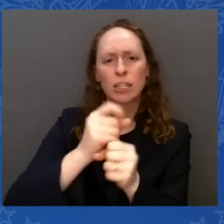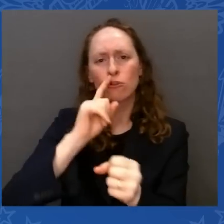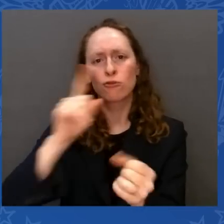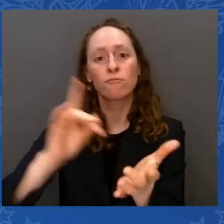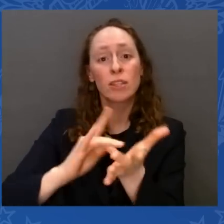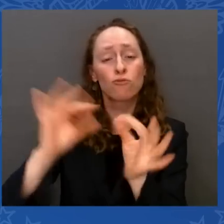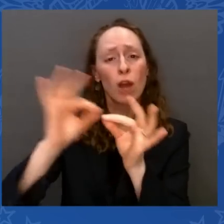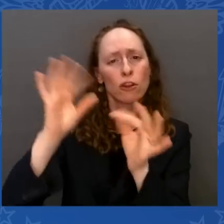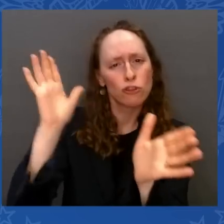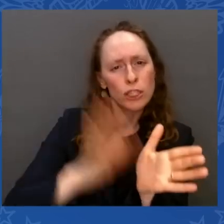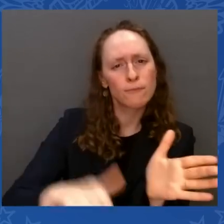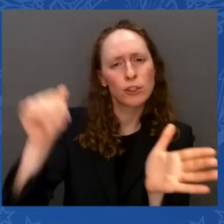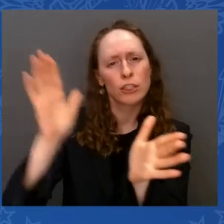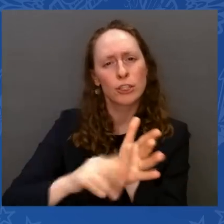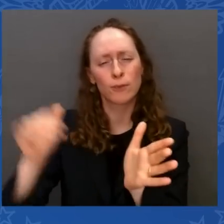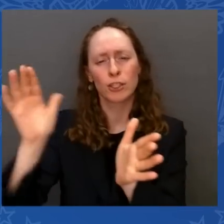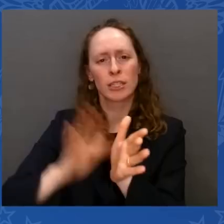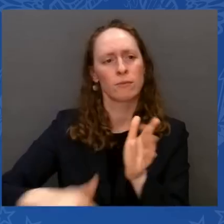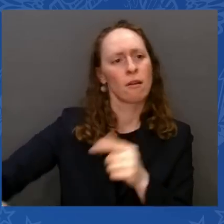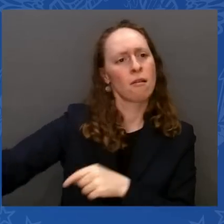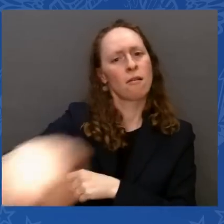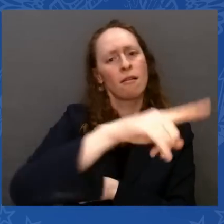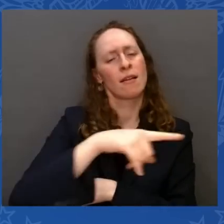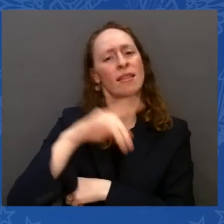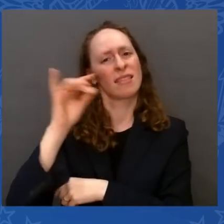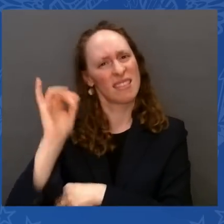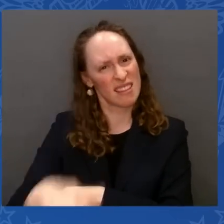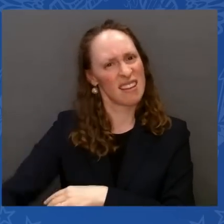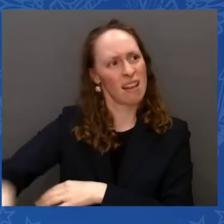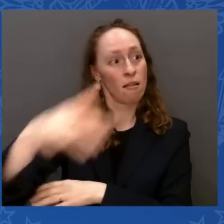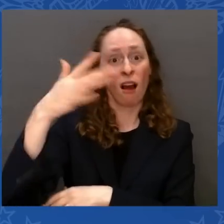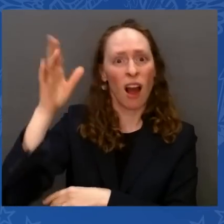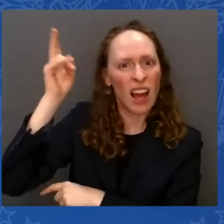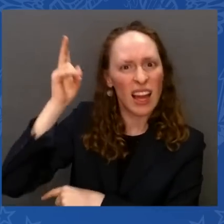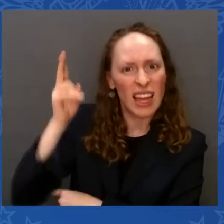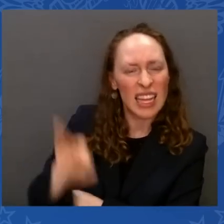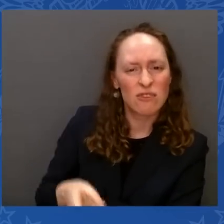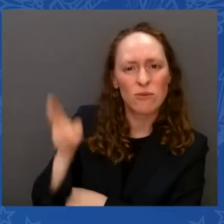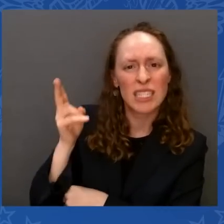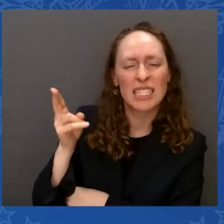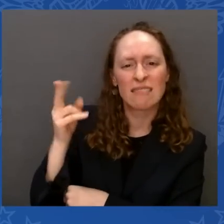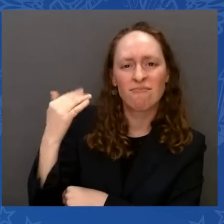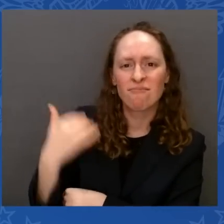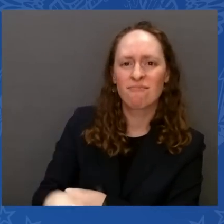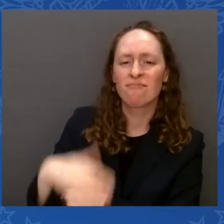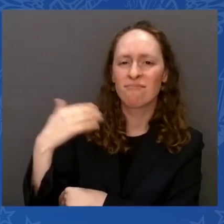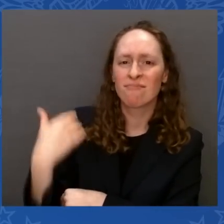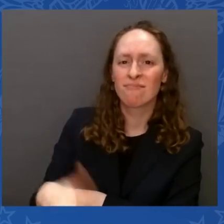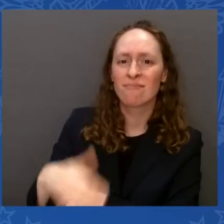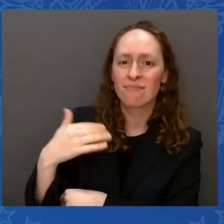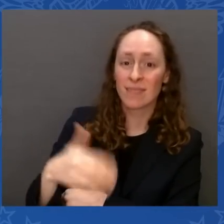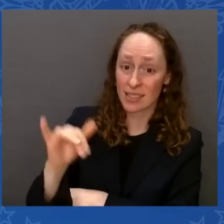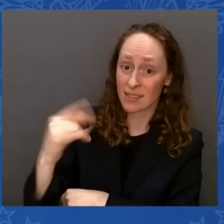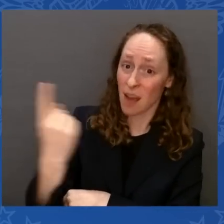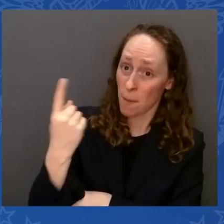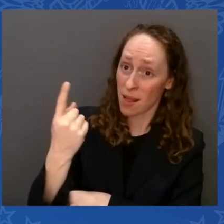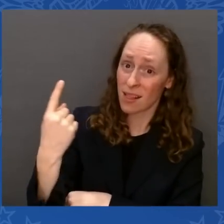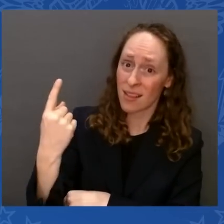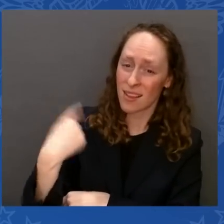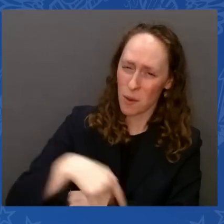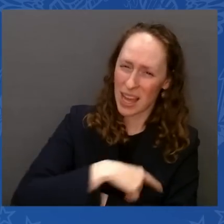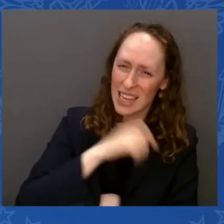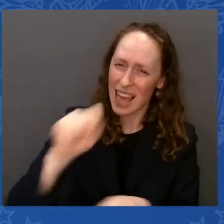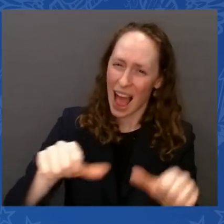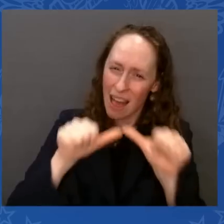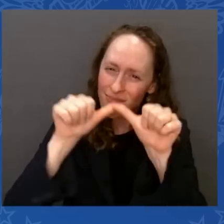record of accomplishment to build upon because of the leadership of President Biden in partnership